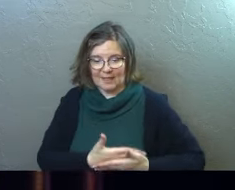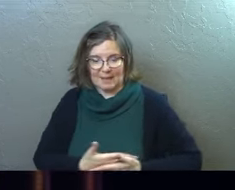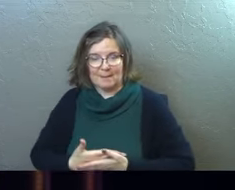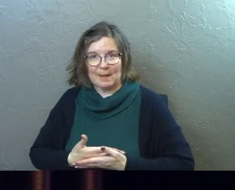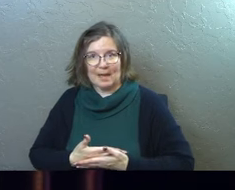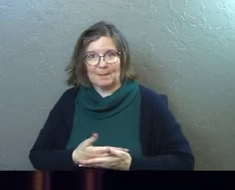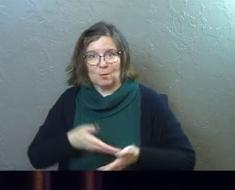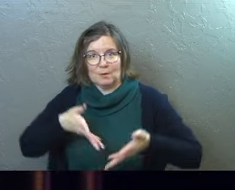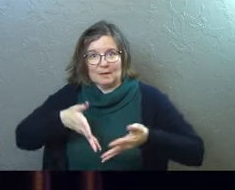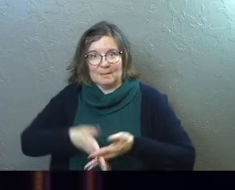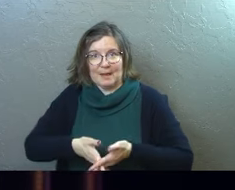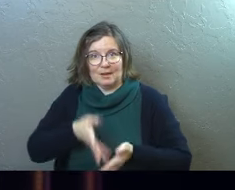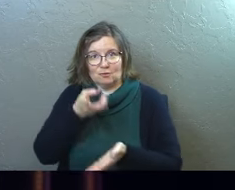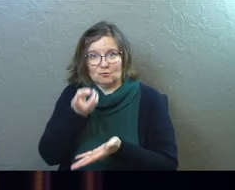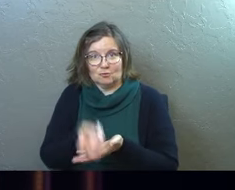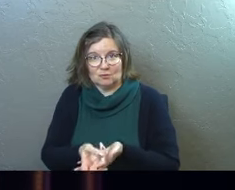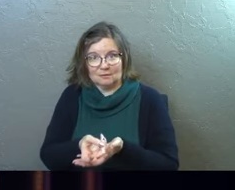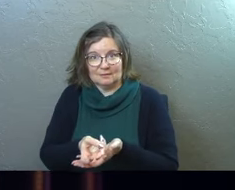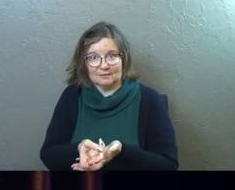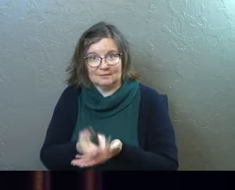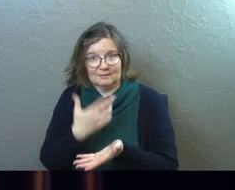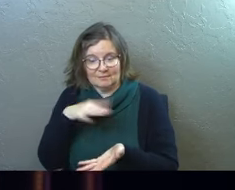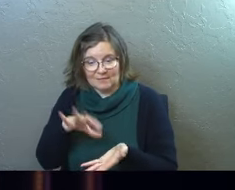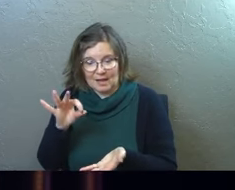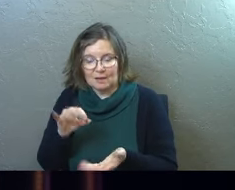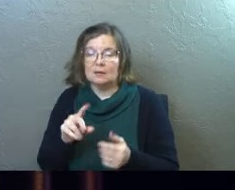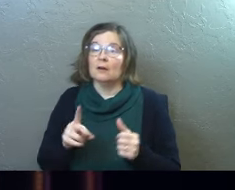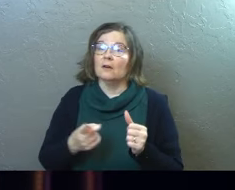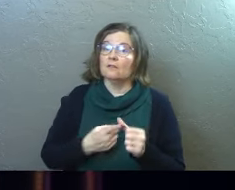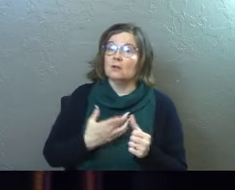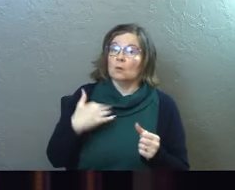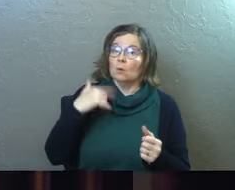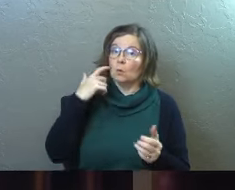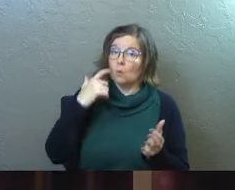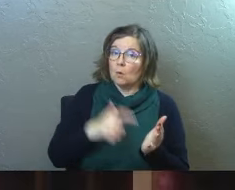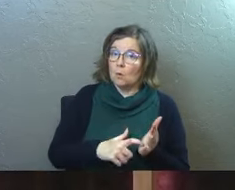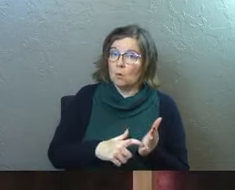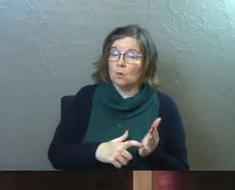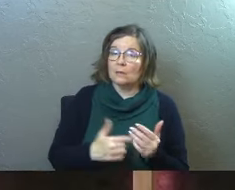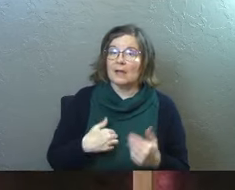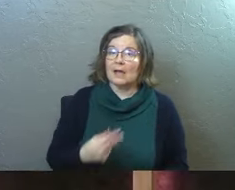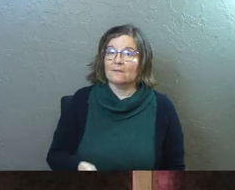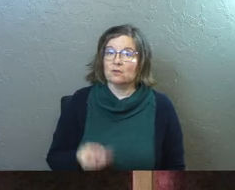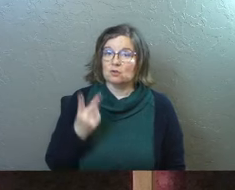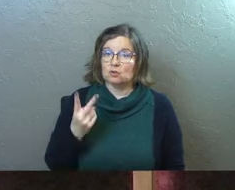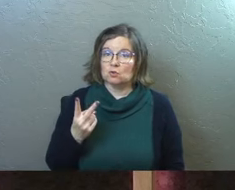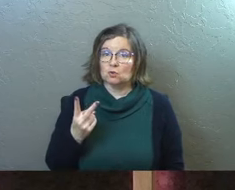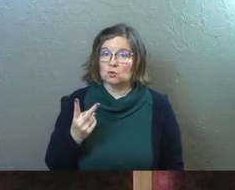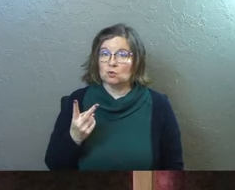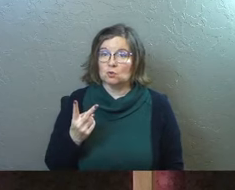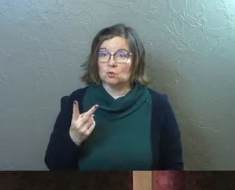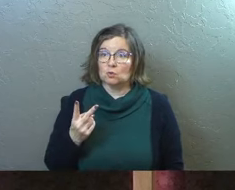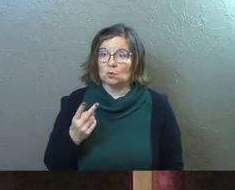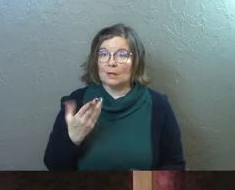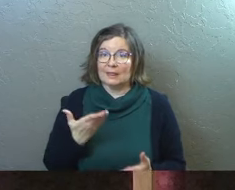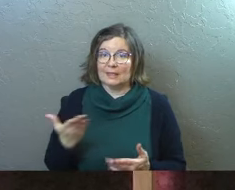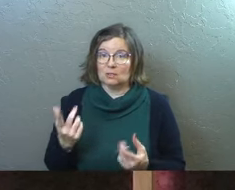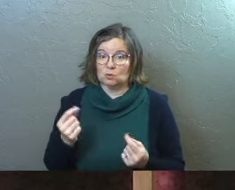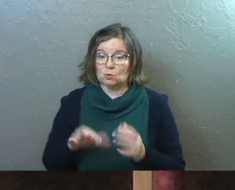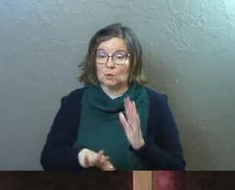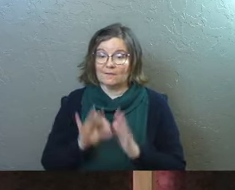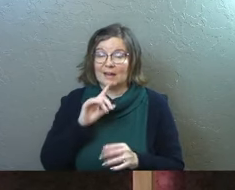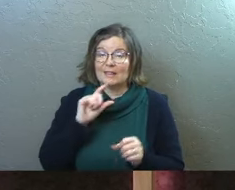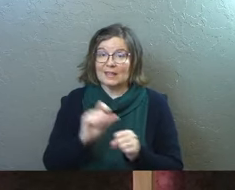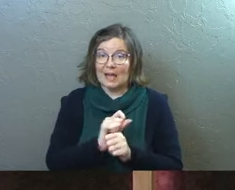baby lying in the manger. Lots, lots of stuff going on here. First thing I want you to notice is they've got two directions to follow in order to find the